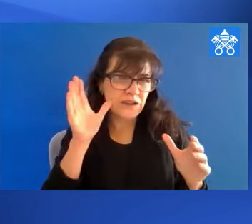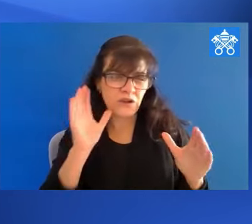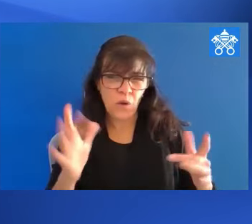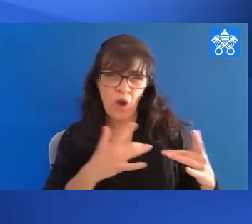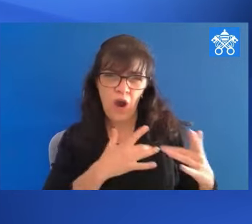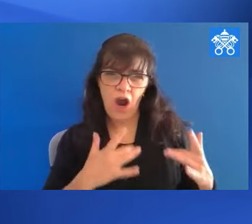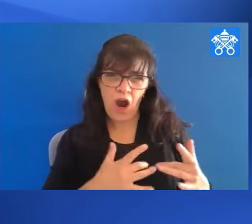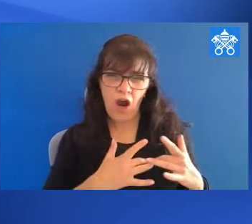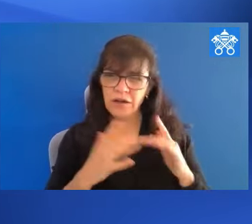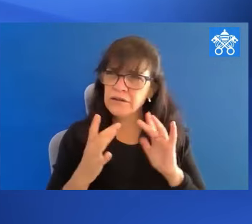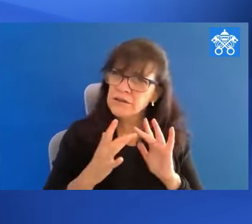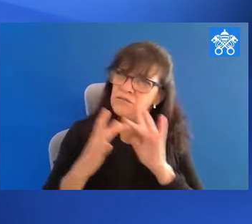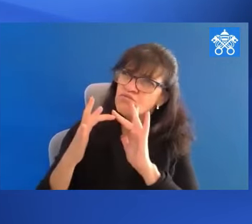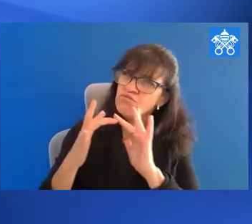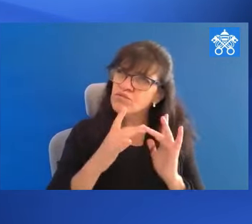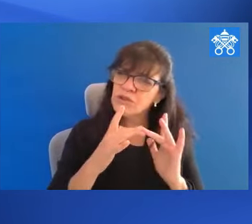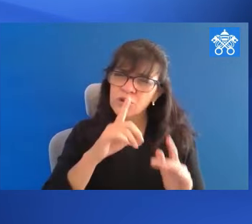in contact with the truth.